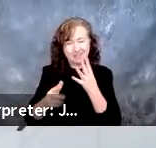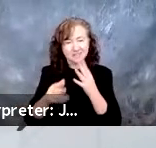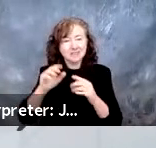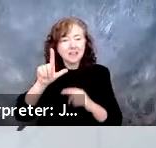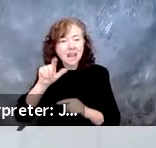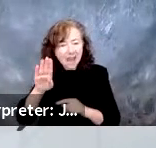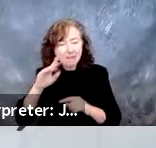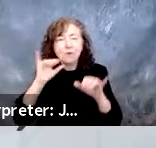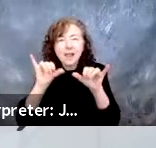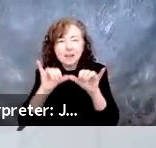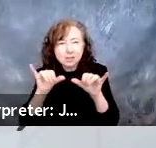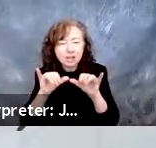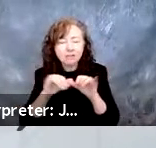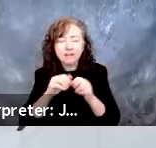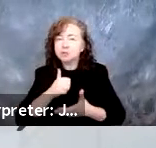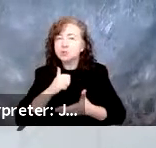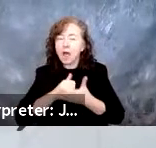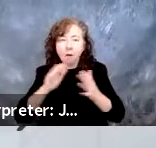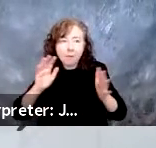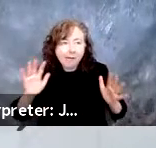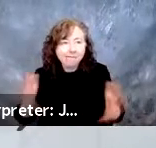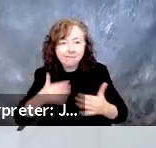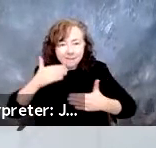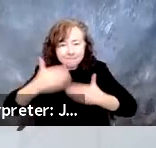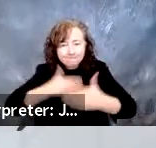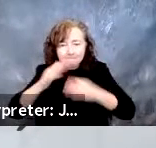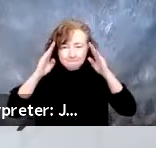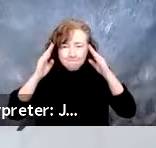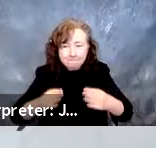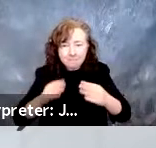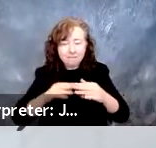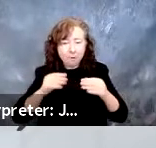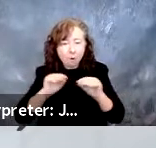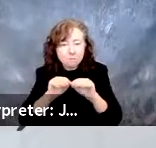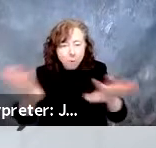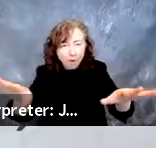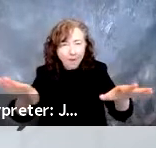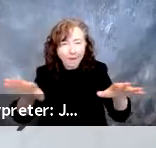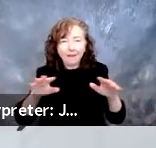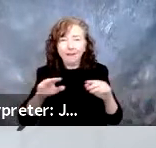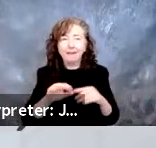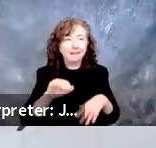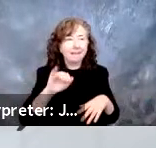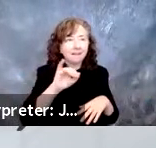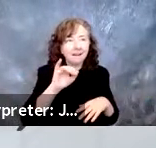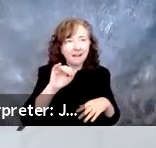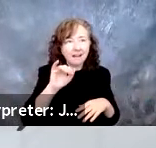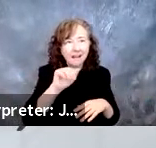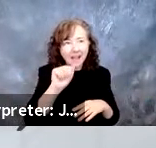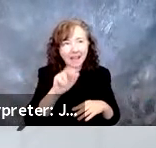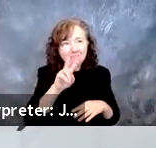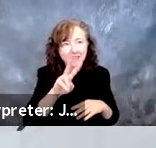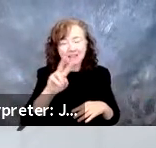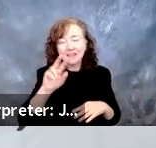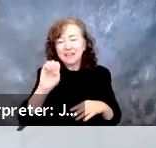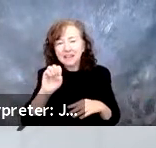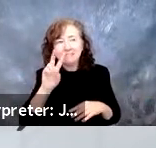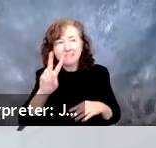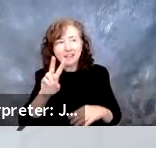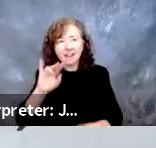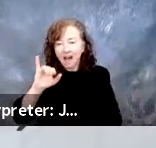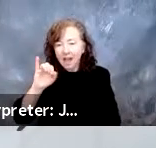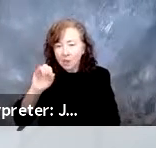help accelerate market shaping innovation. And we're focusing on EVs, AVs, sensing, IoT, those kind of things here.